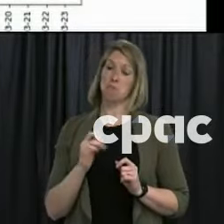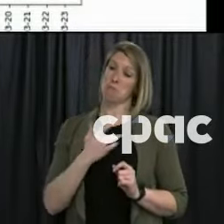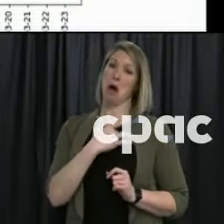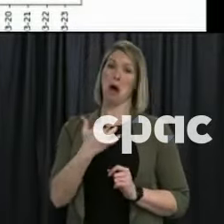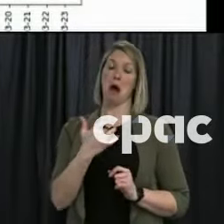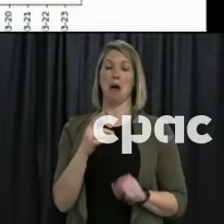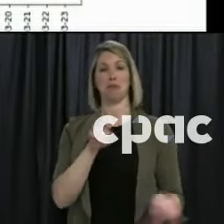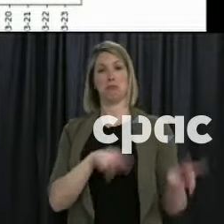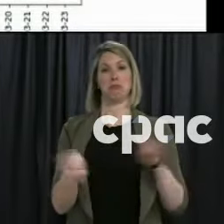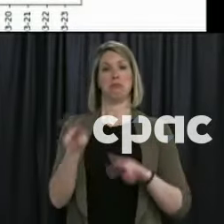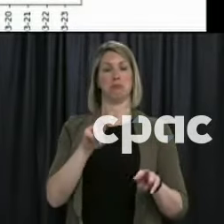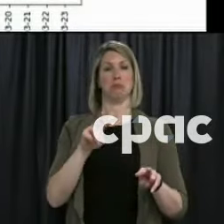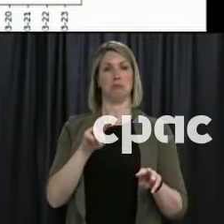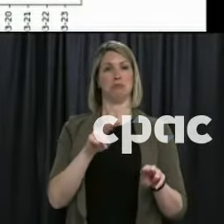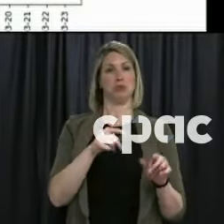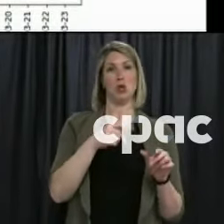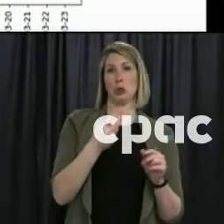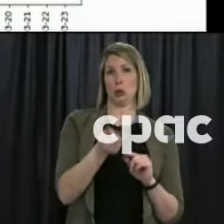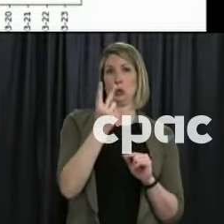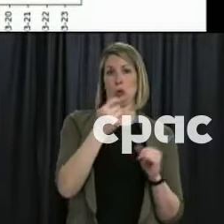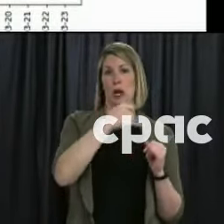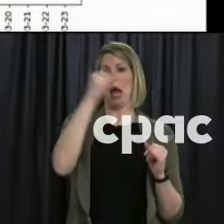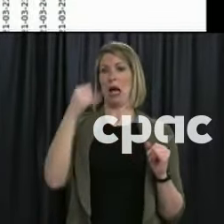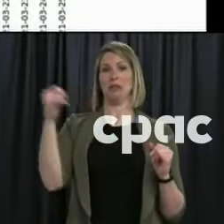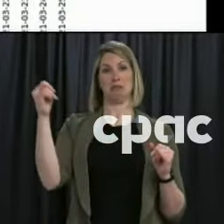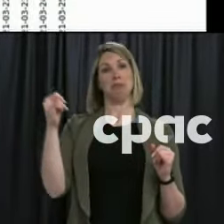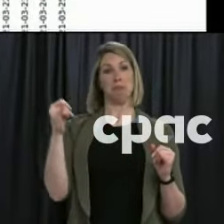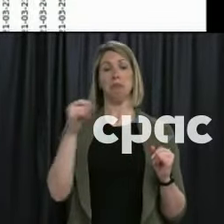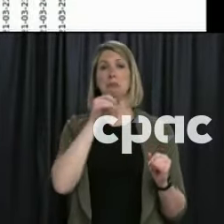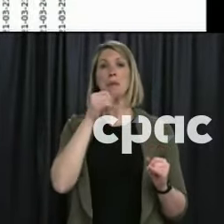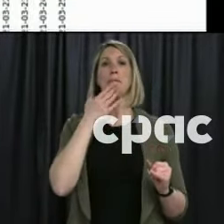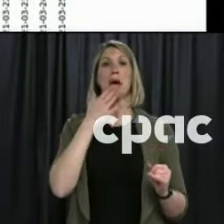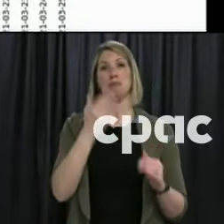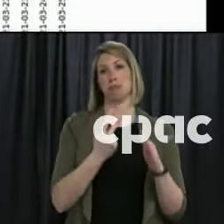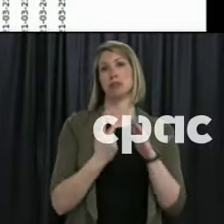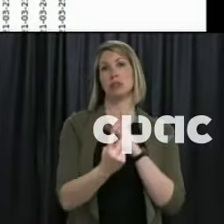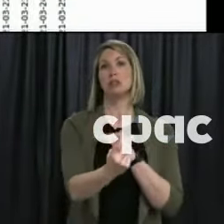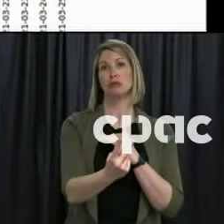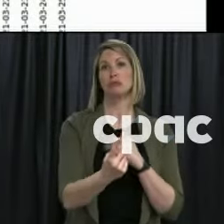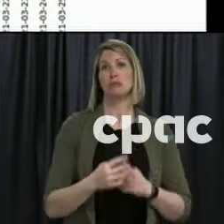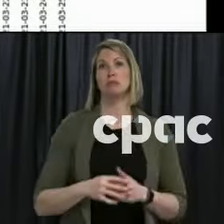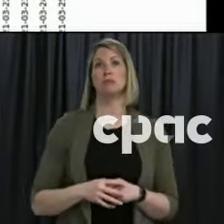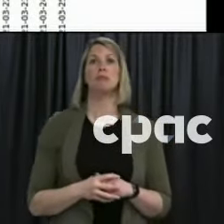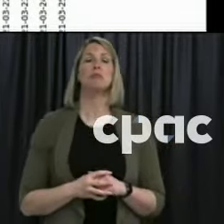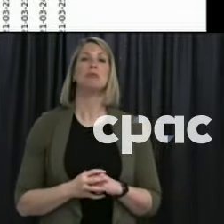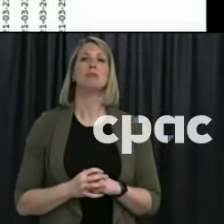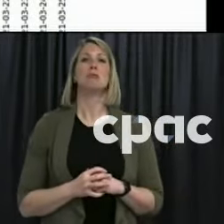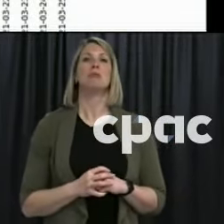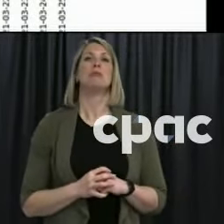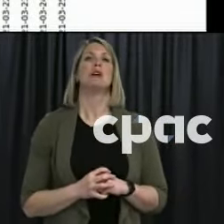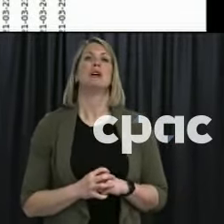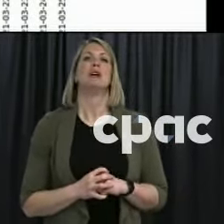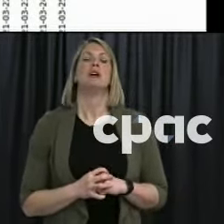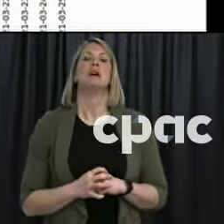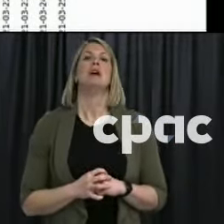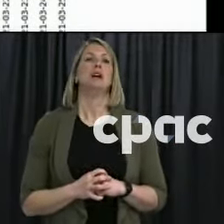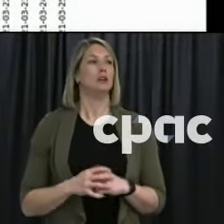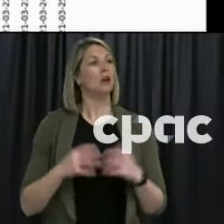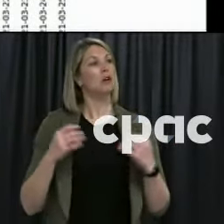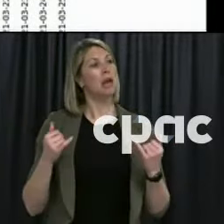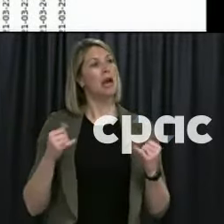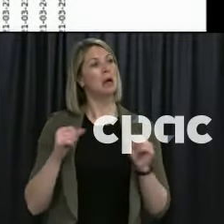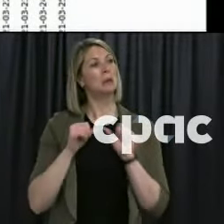the more solid lines there. The same thing in terms of ICU occupancy and this is something we follow